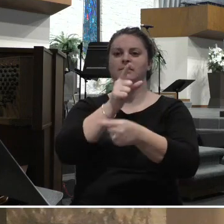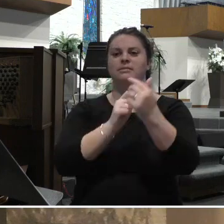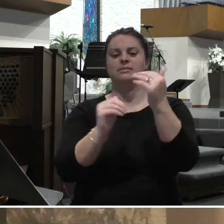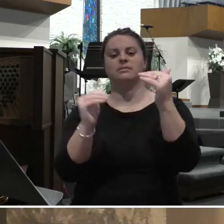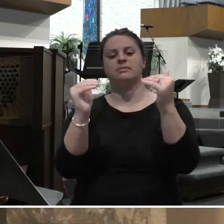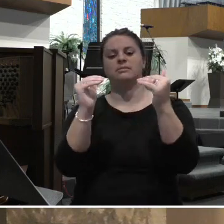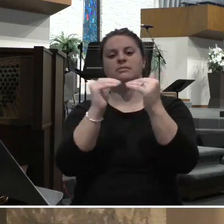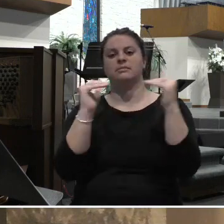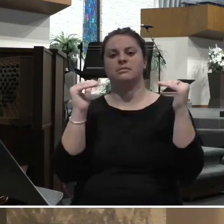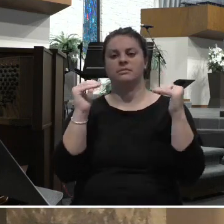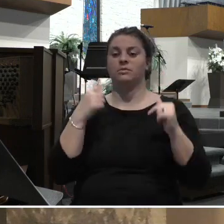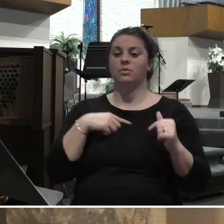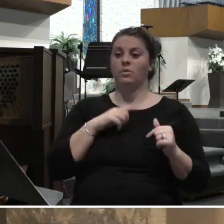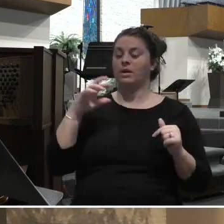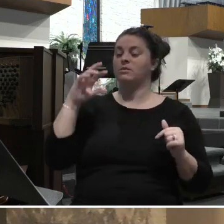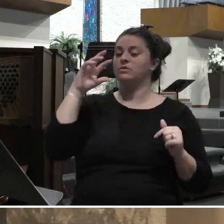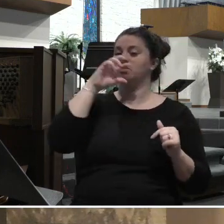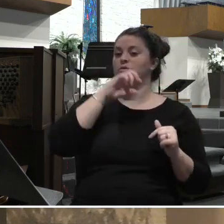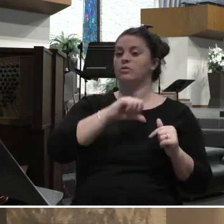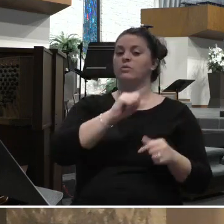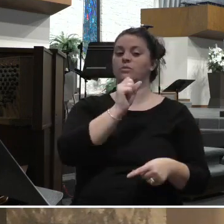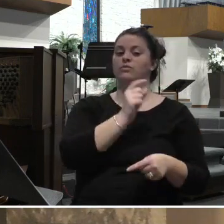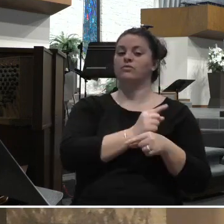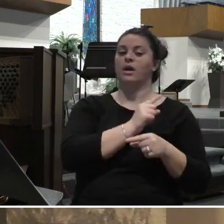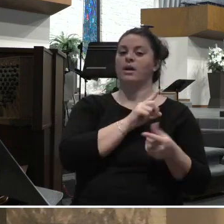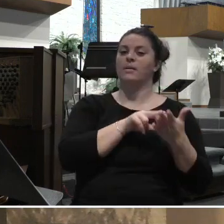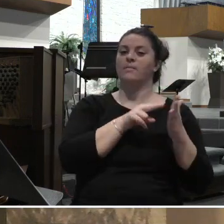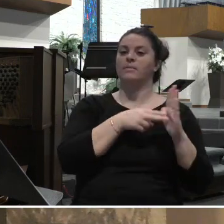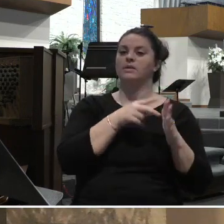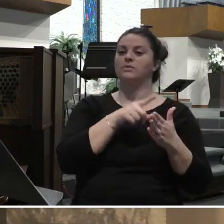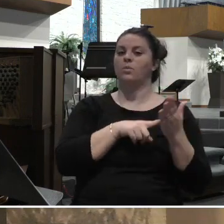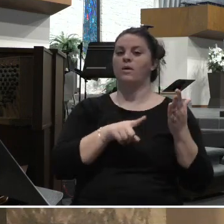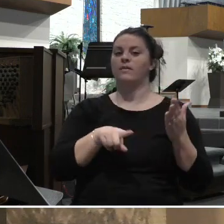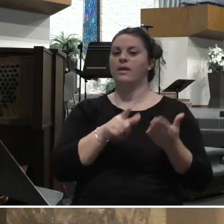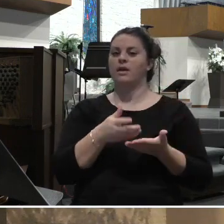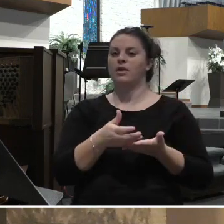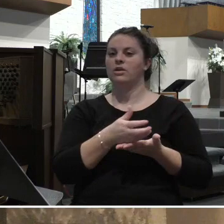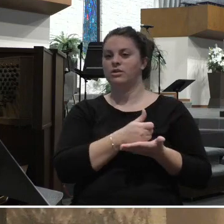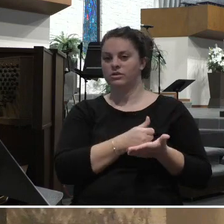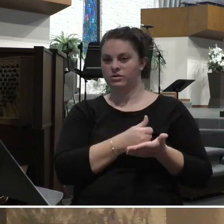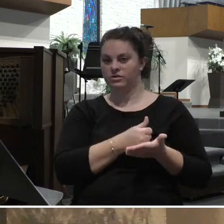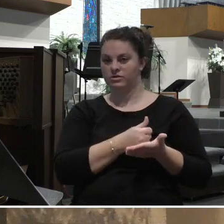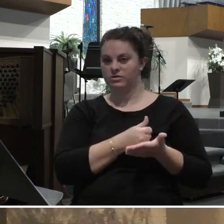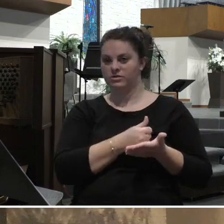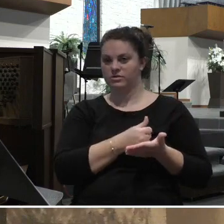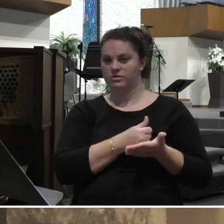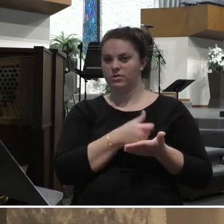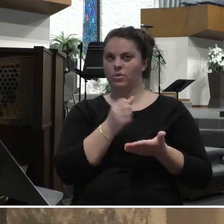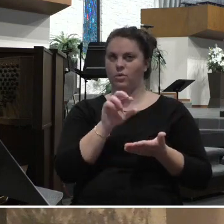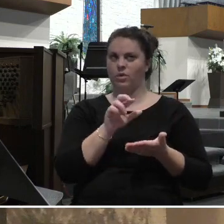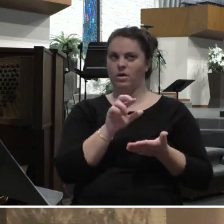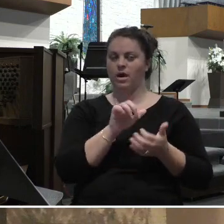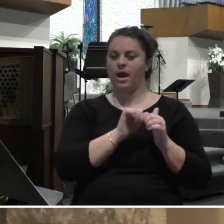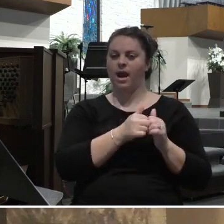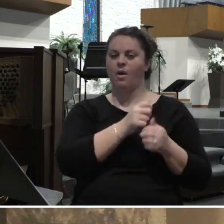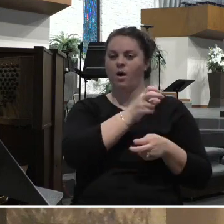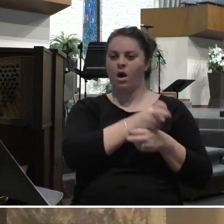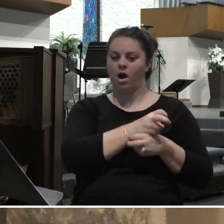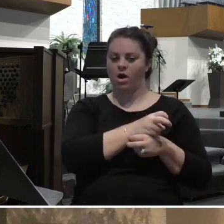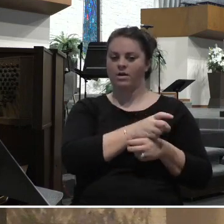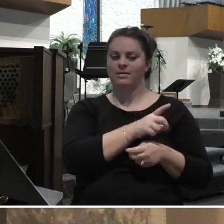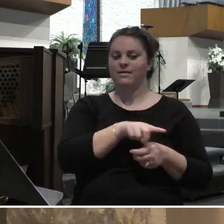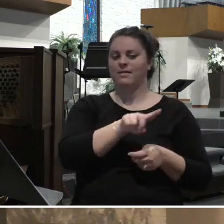assume that right means what they earned. Or how hard they worked.